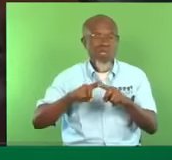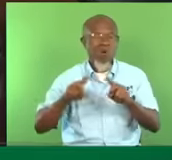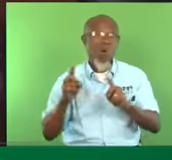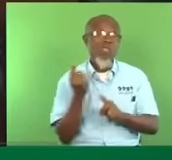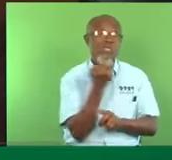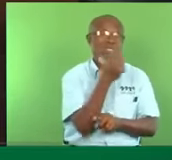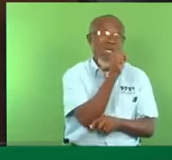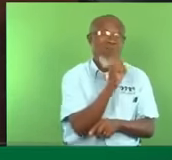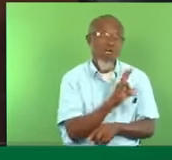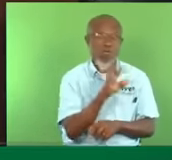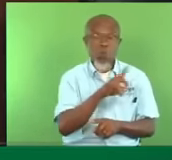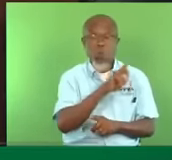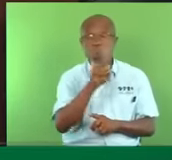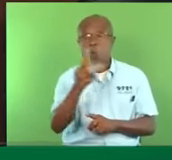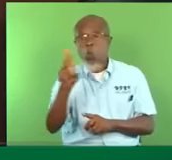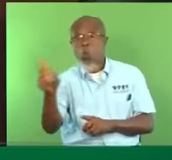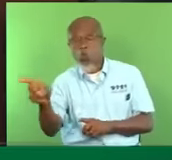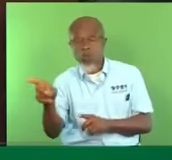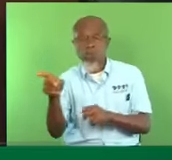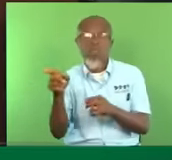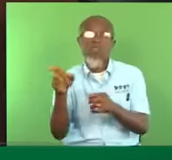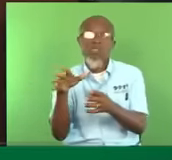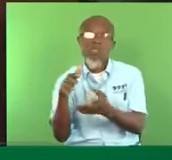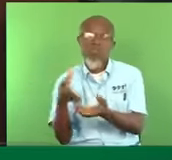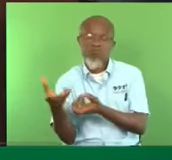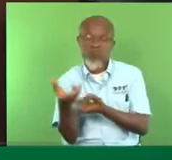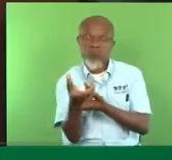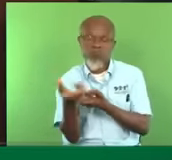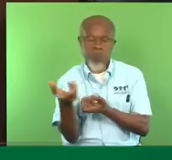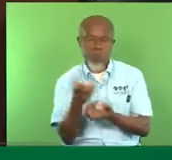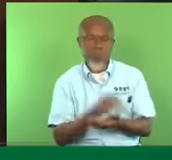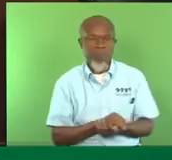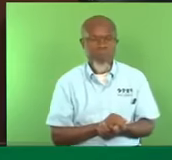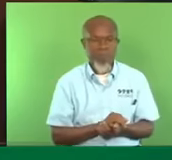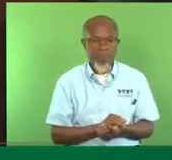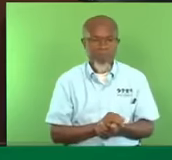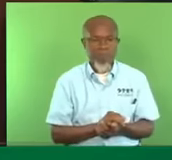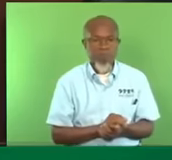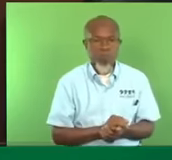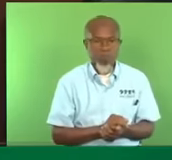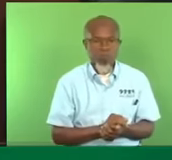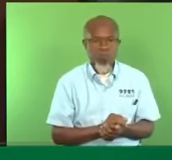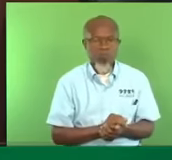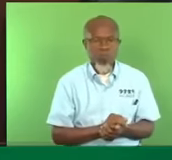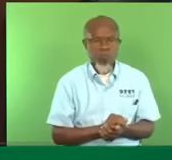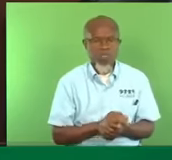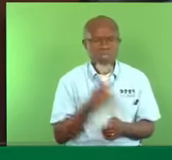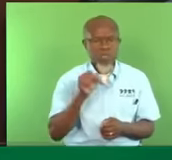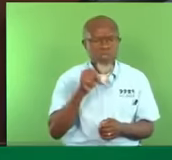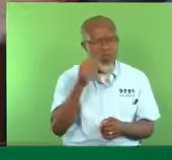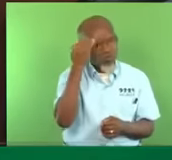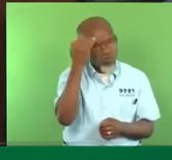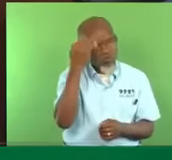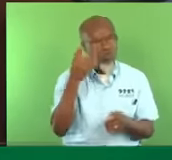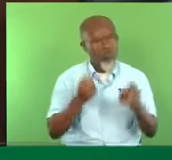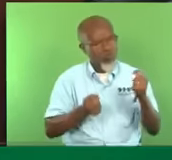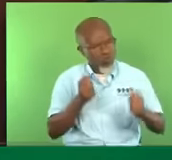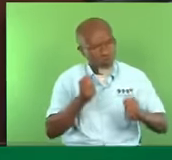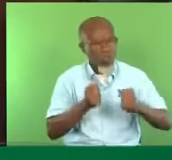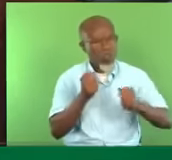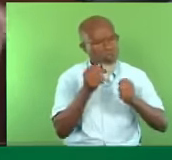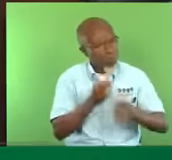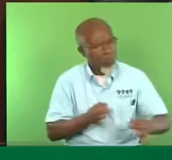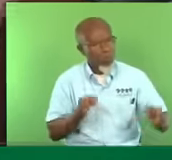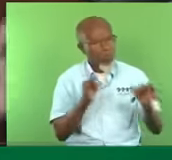to outfit a fire appliance, because it's a very specialized kind of vehicle, with all kinds of detailed equipment and so on.